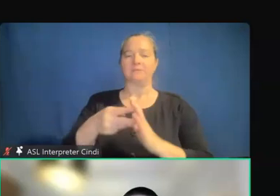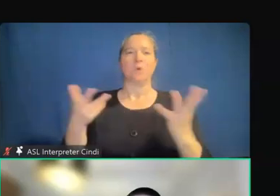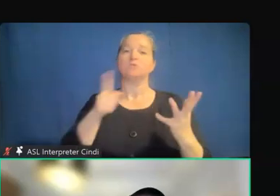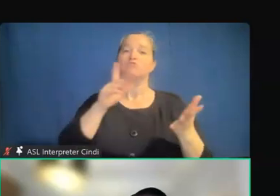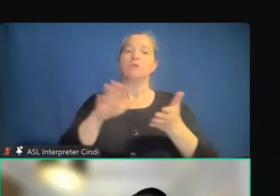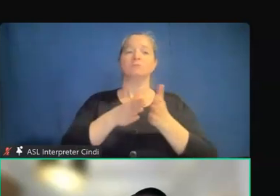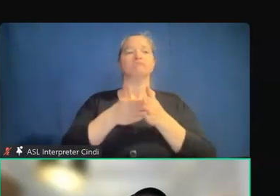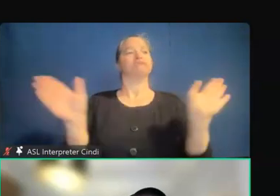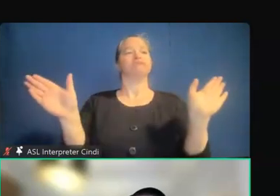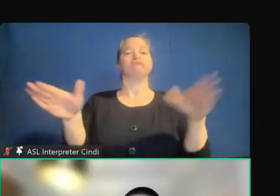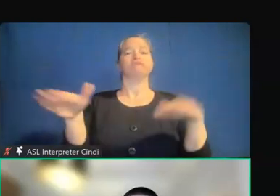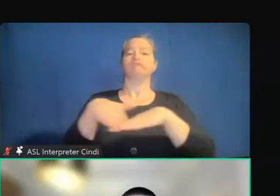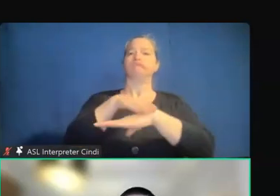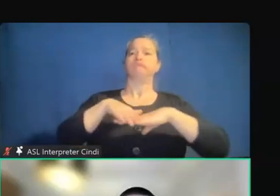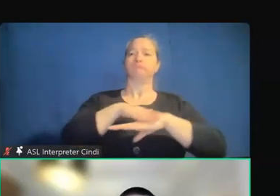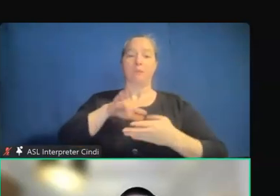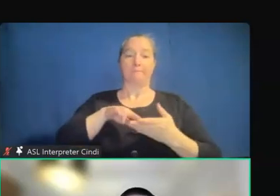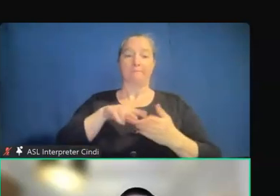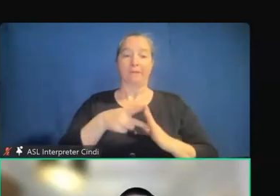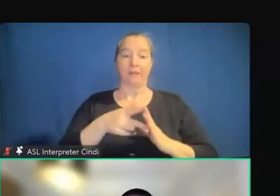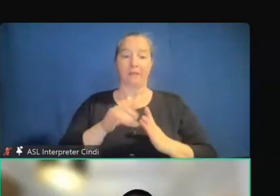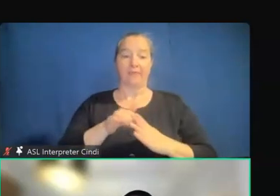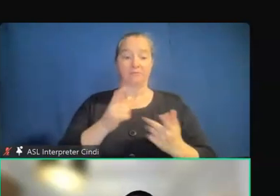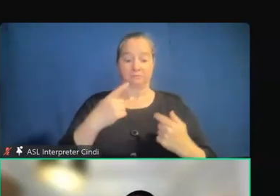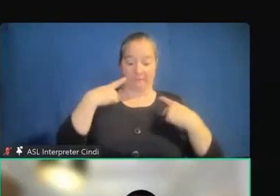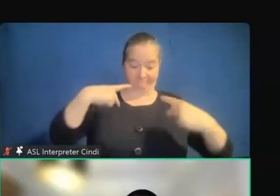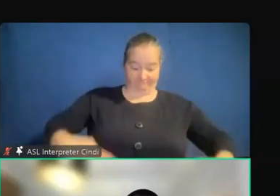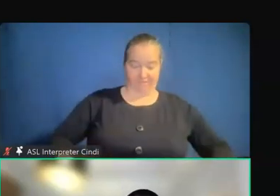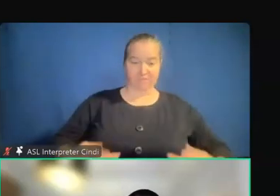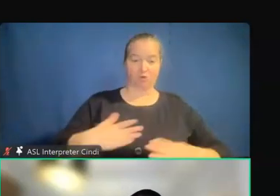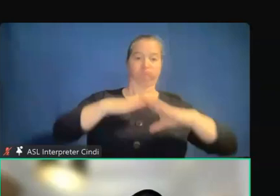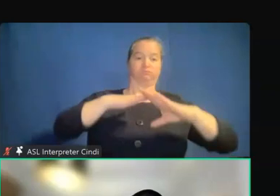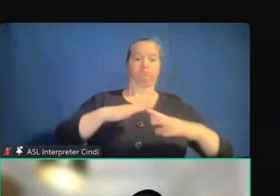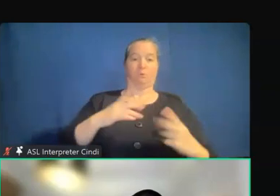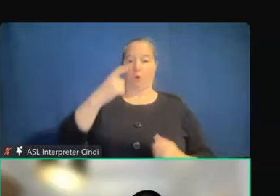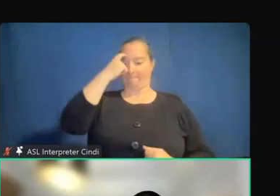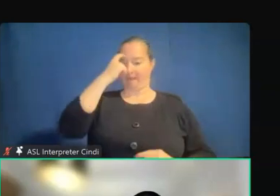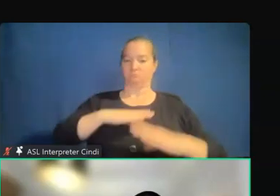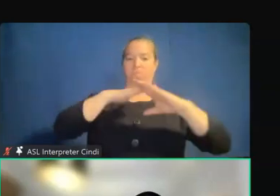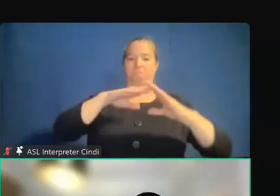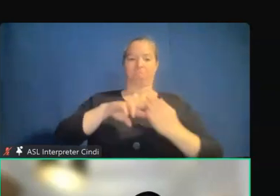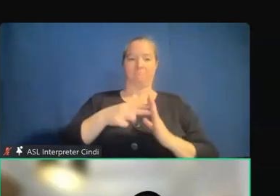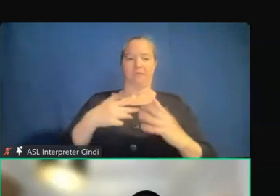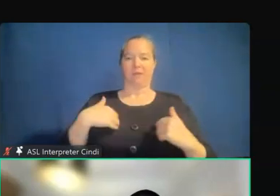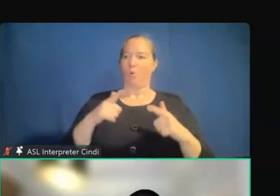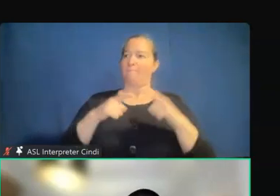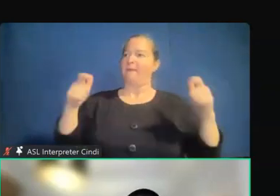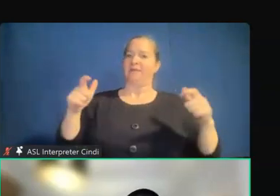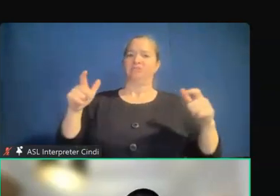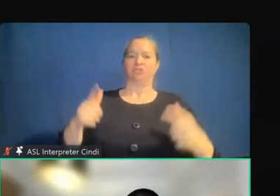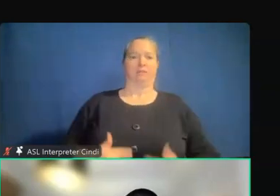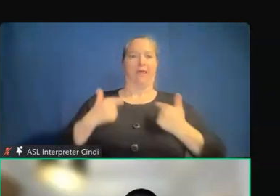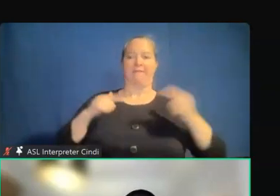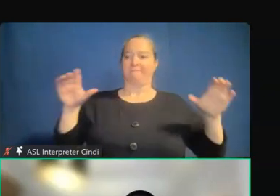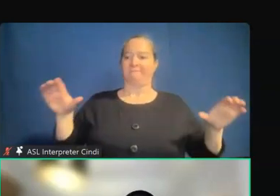is a physical or a mental impairment that substantially limits a major life activity